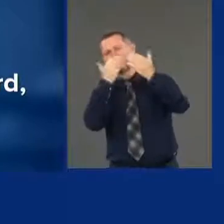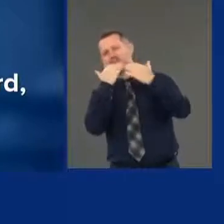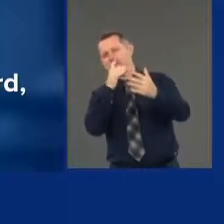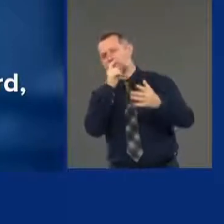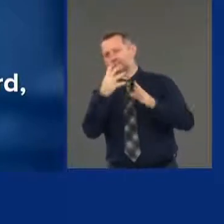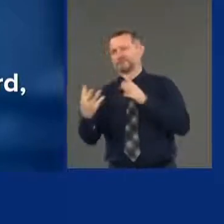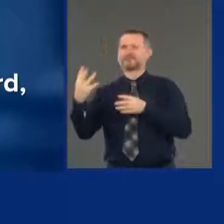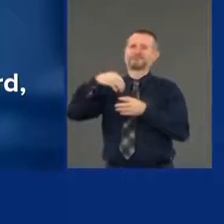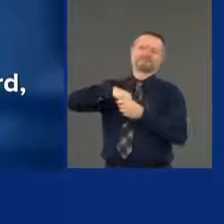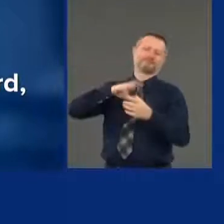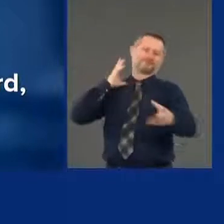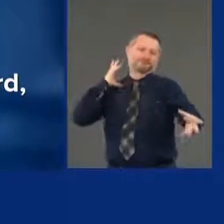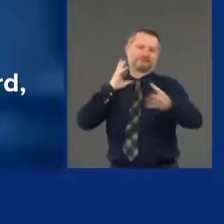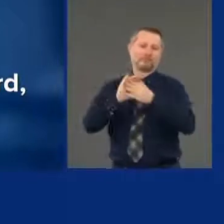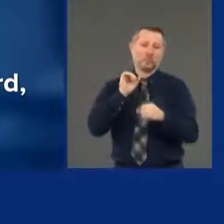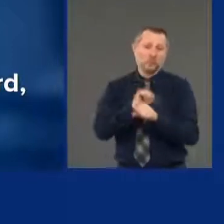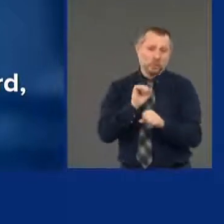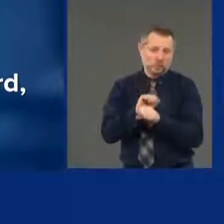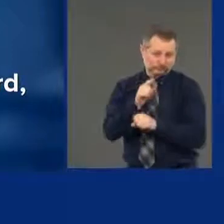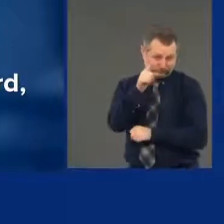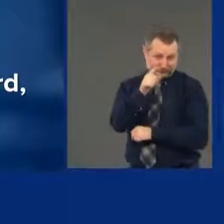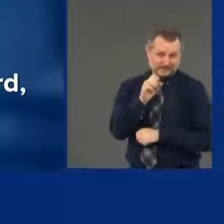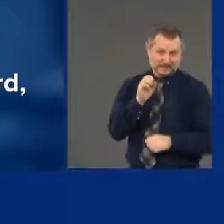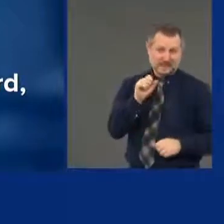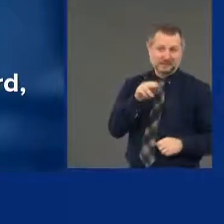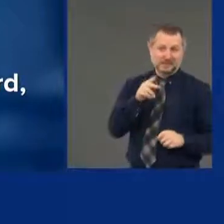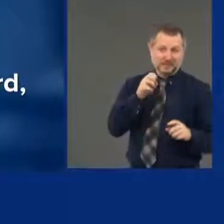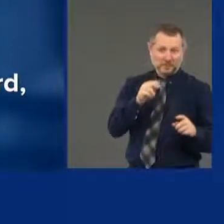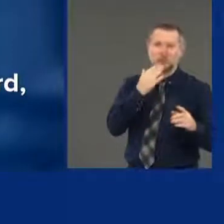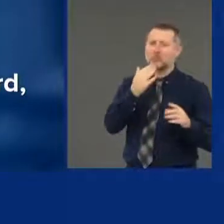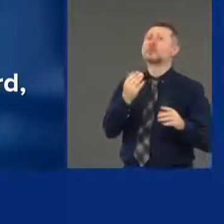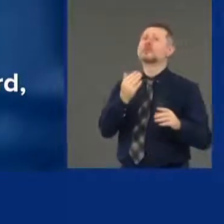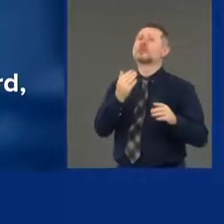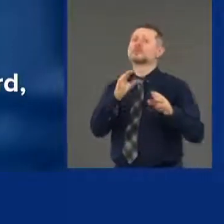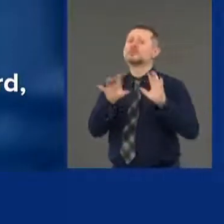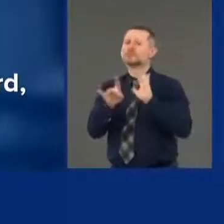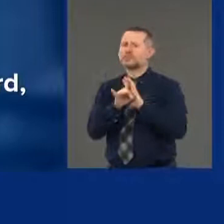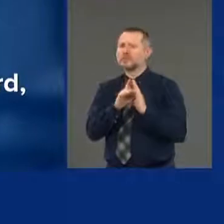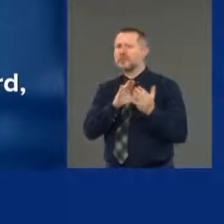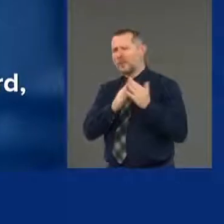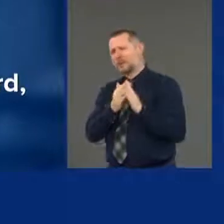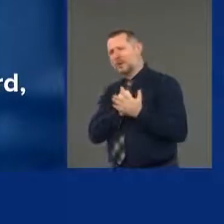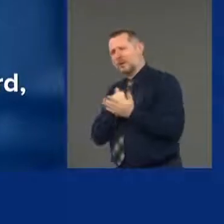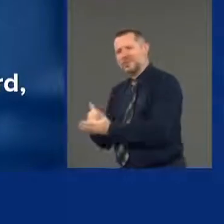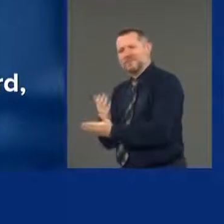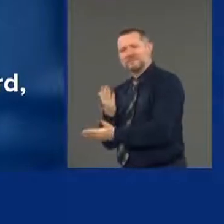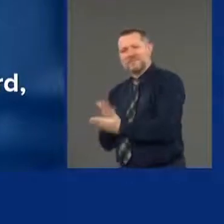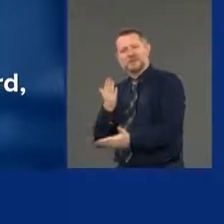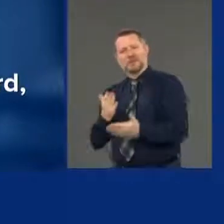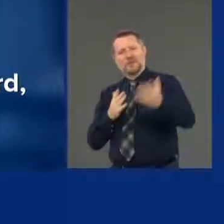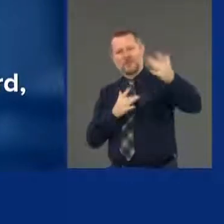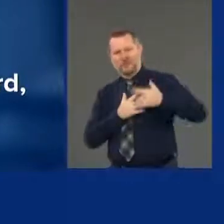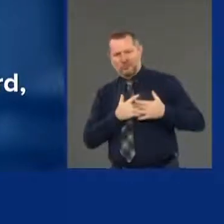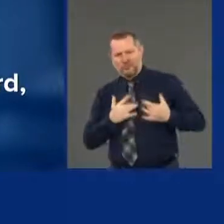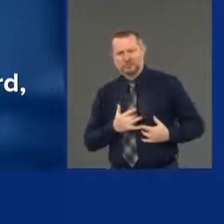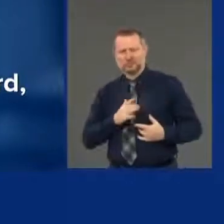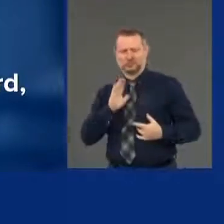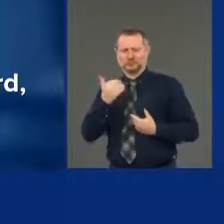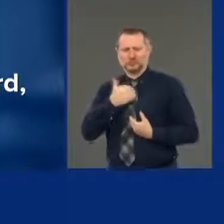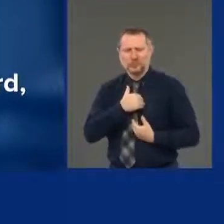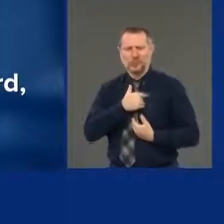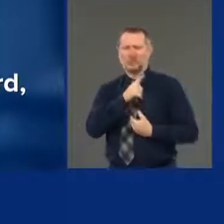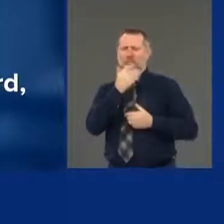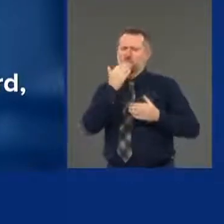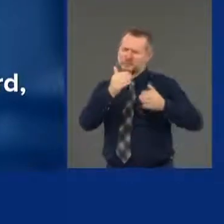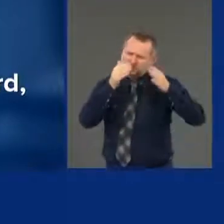was really, not just that he chose to do it. That's just something about him and his heart and his soul that is positive